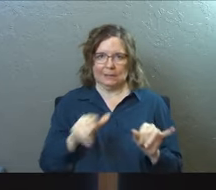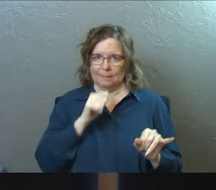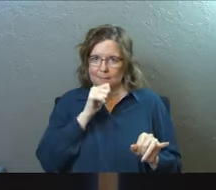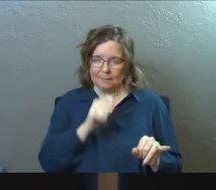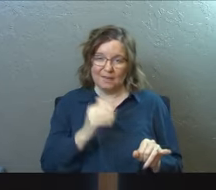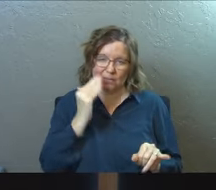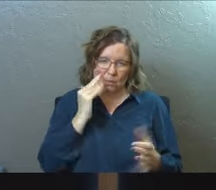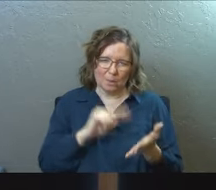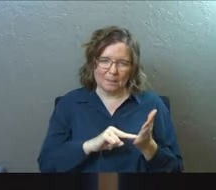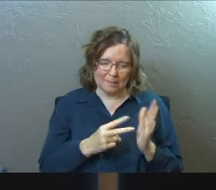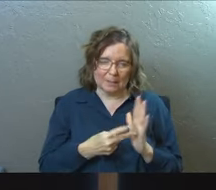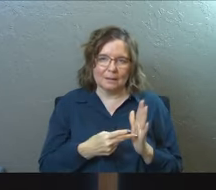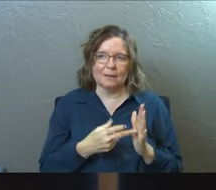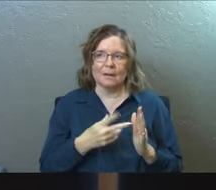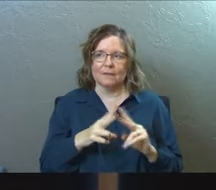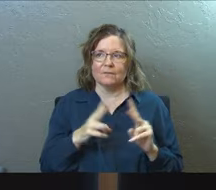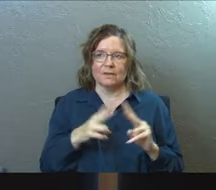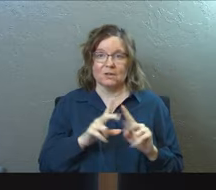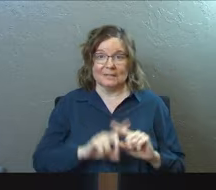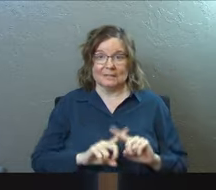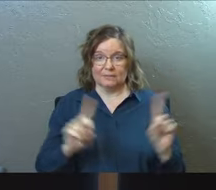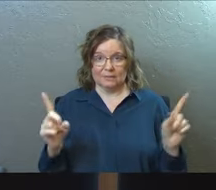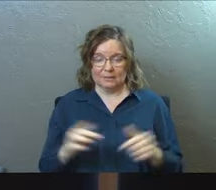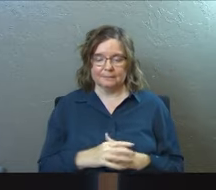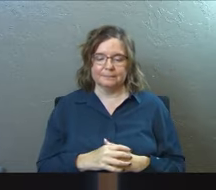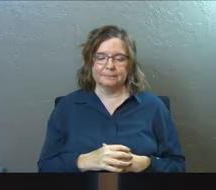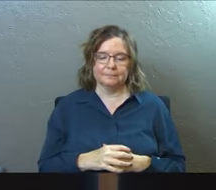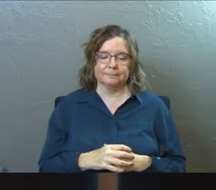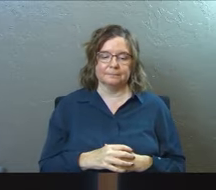wavelength, if you know what I'm saying, and just very, very different.